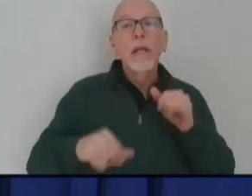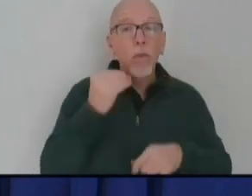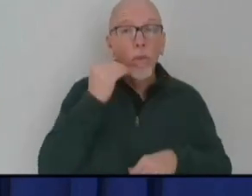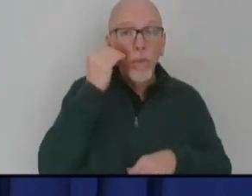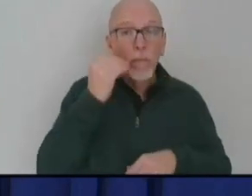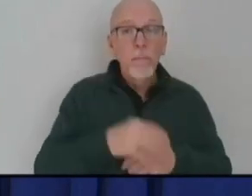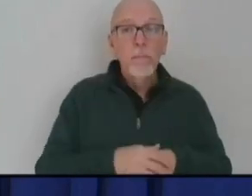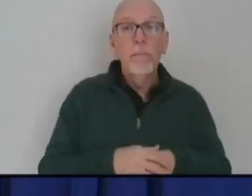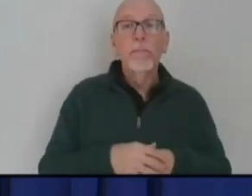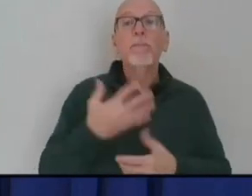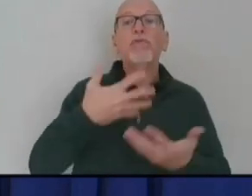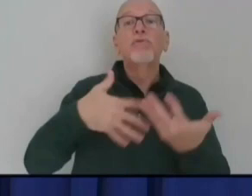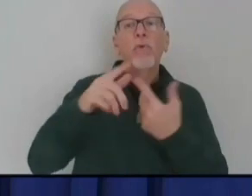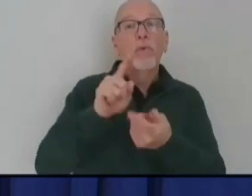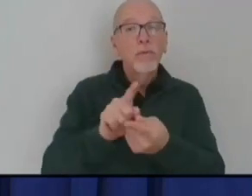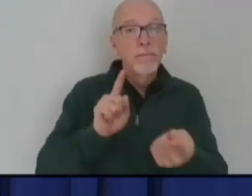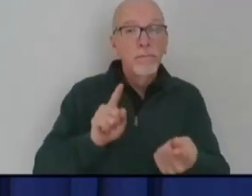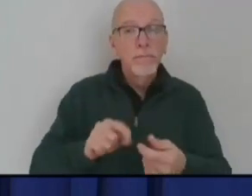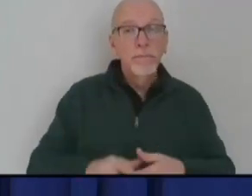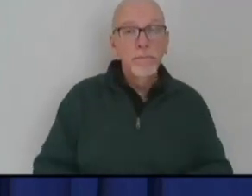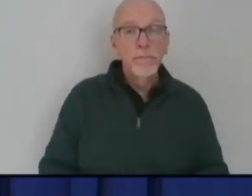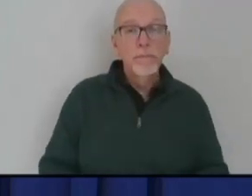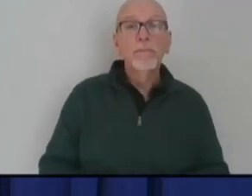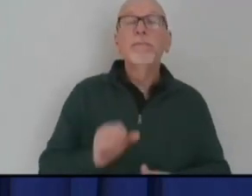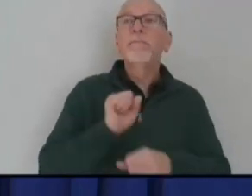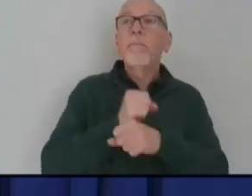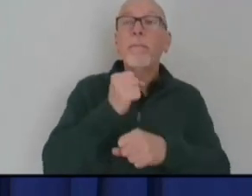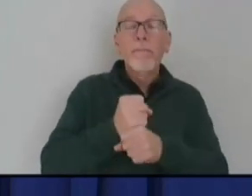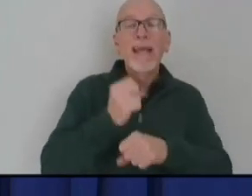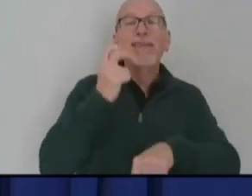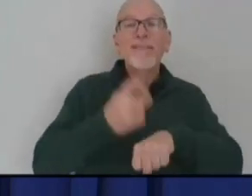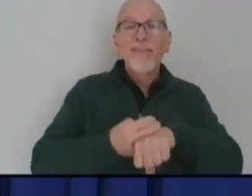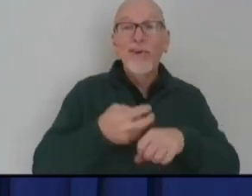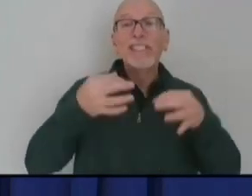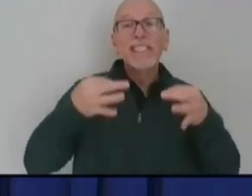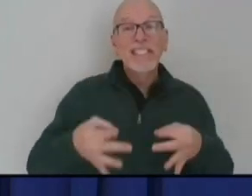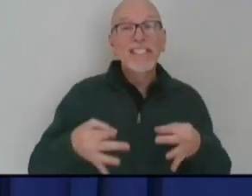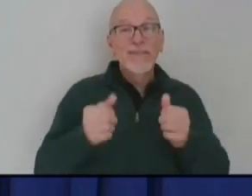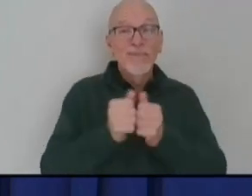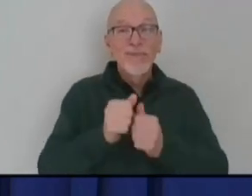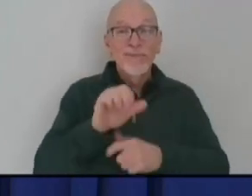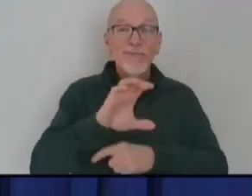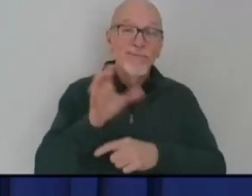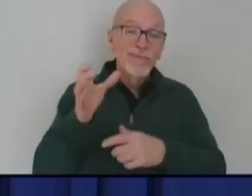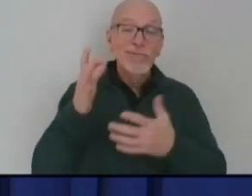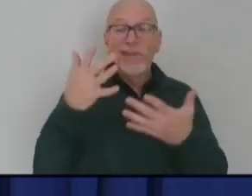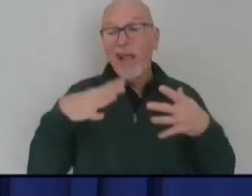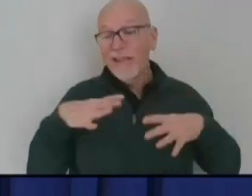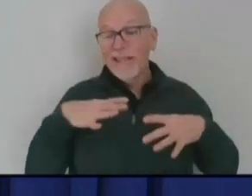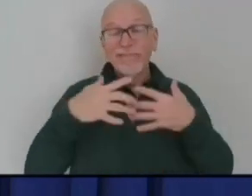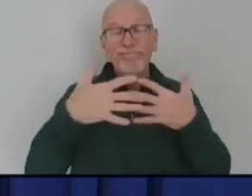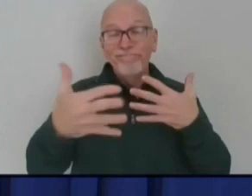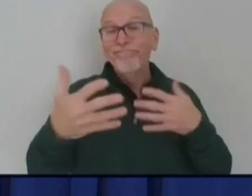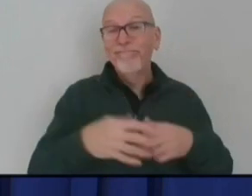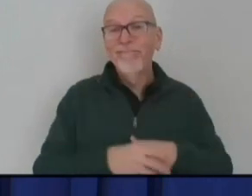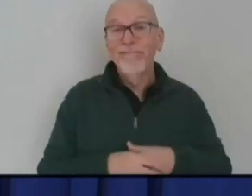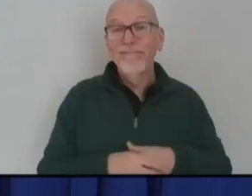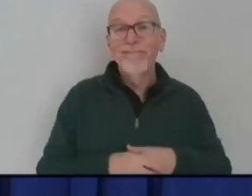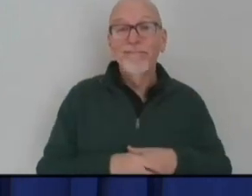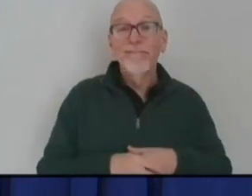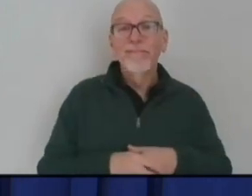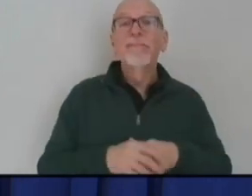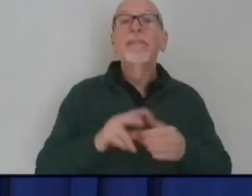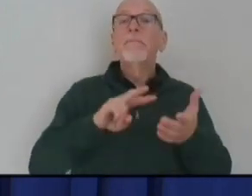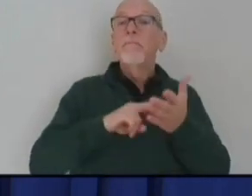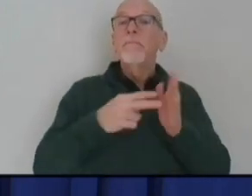and most importantly, making those hard choices around holiday gatherings. It also means responding to contact